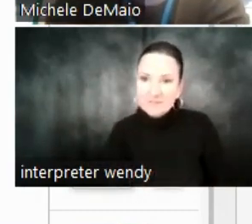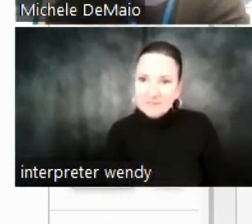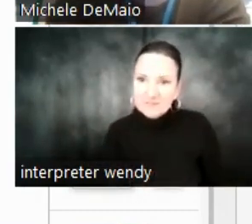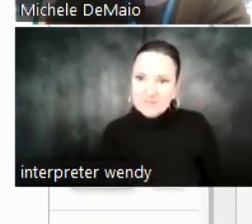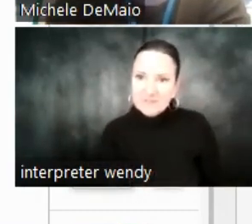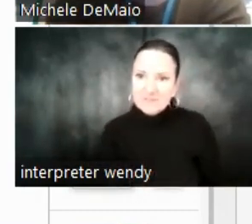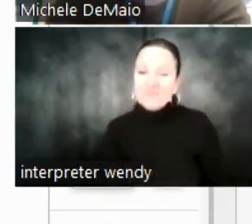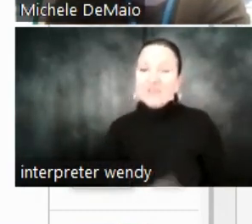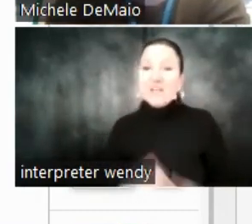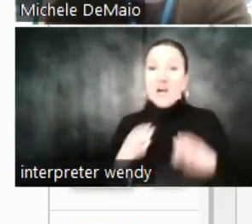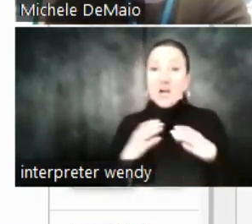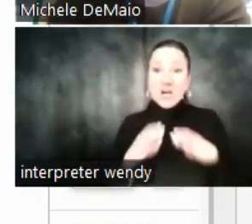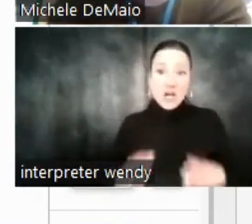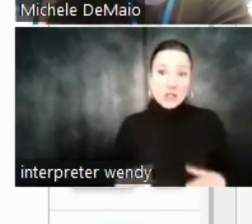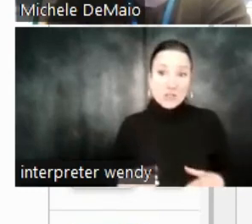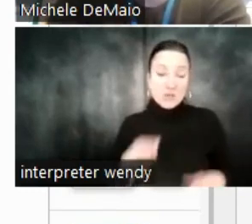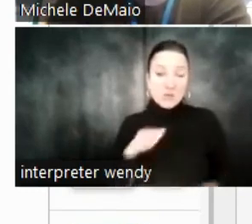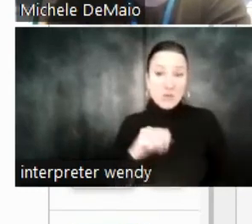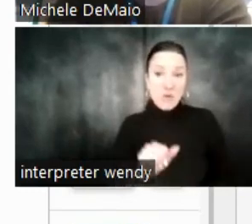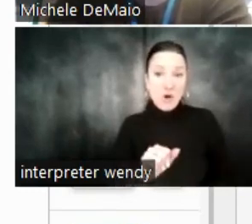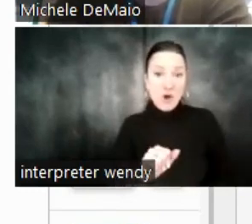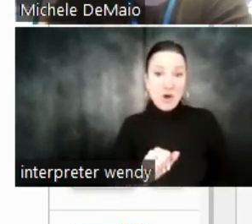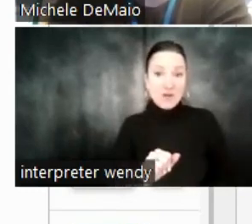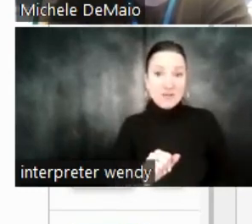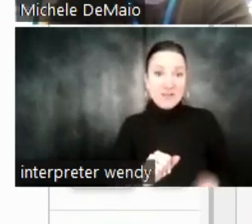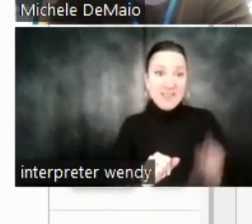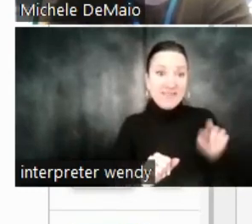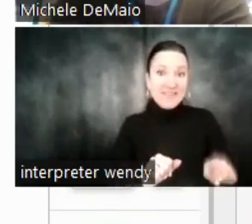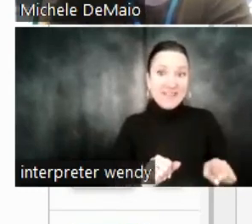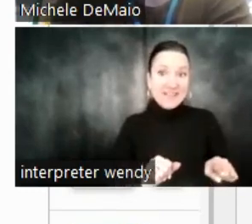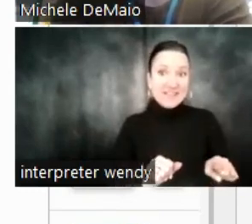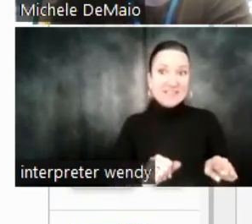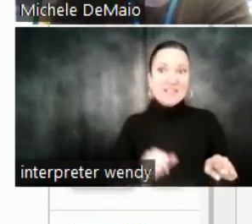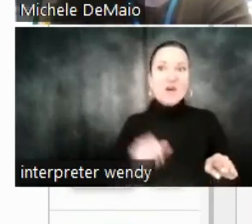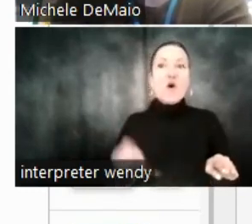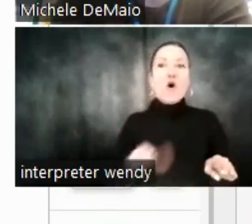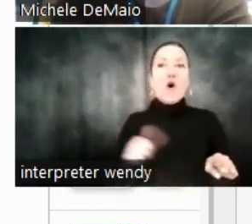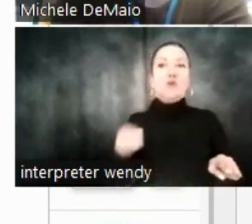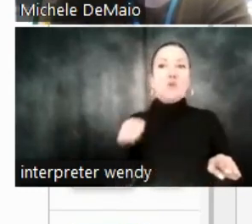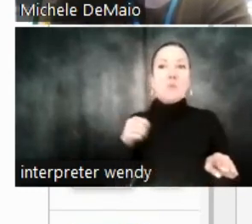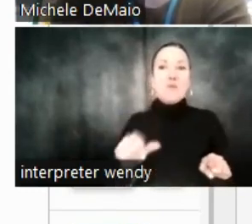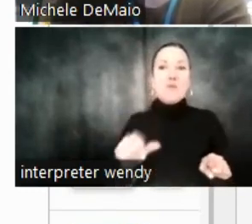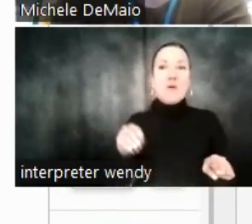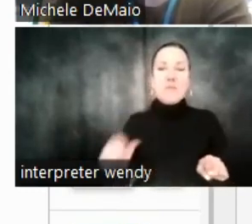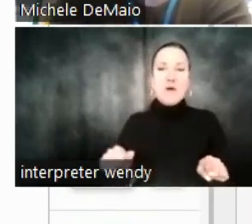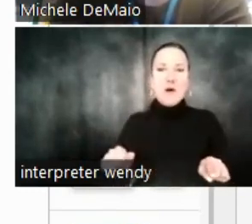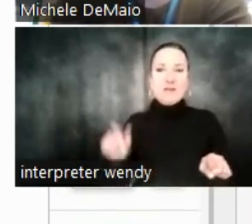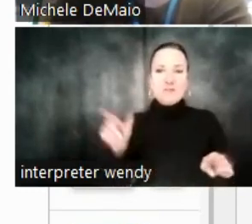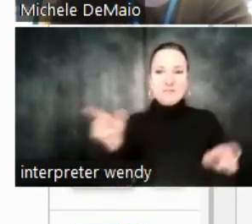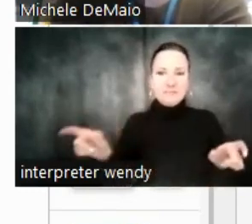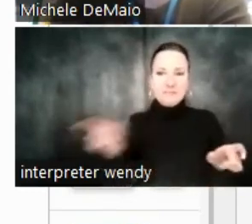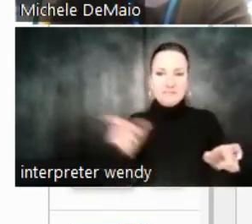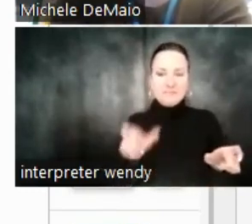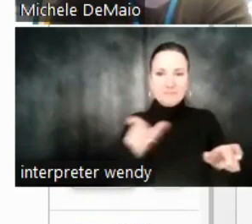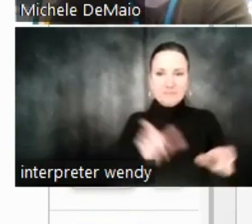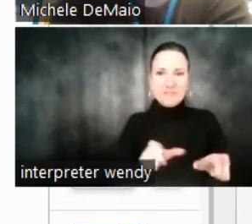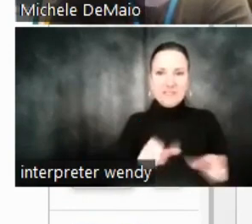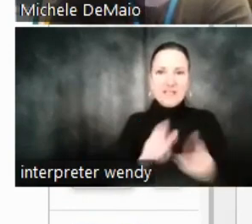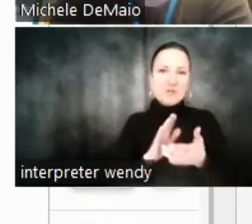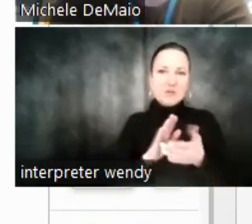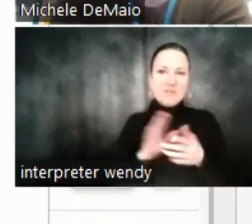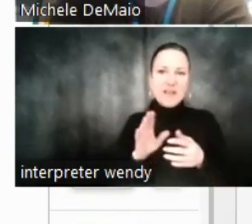customers who bought this also bought this because you're going to use them together. So, it's not another pizza oven. It's a complimentary